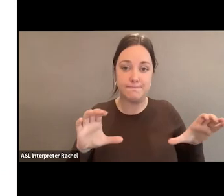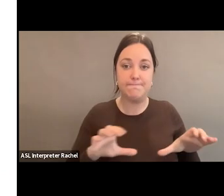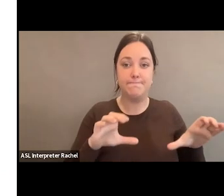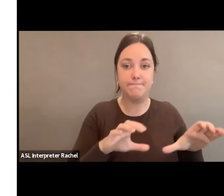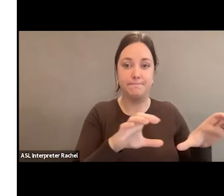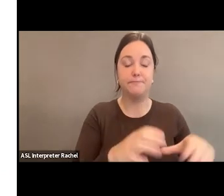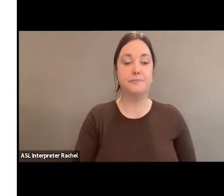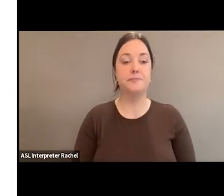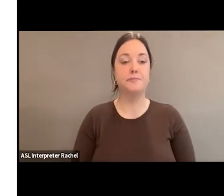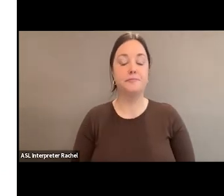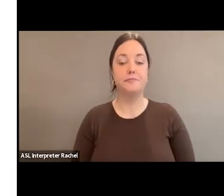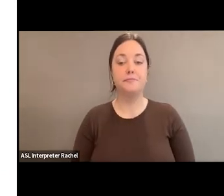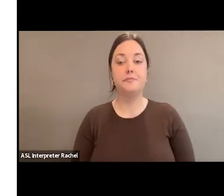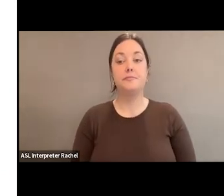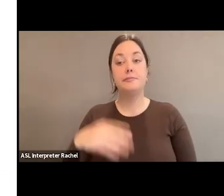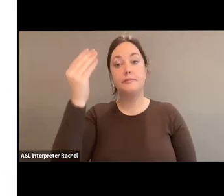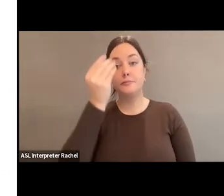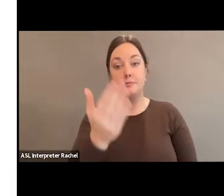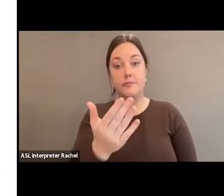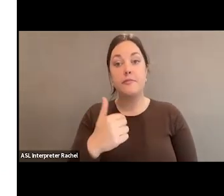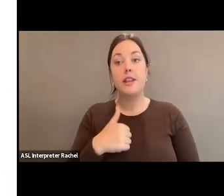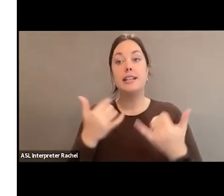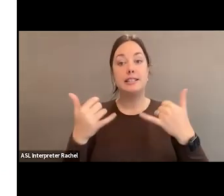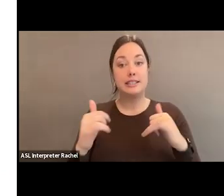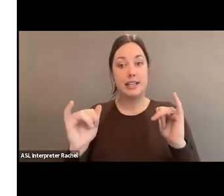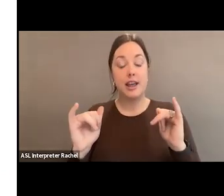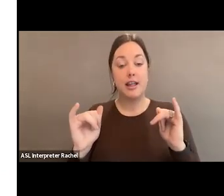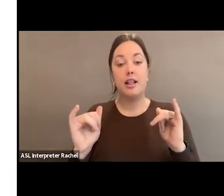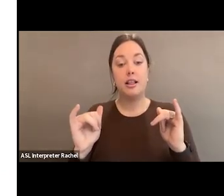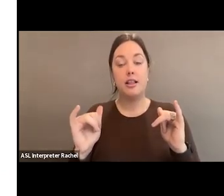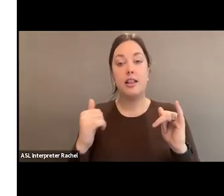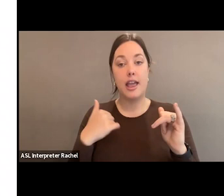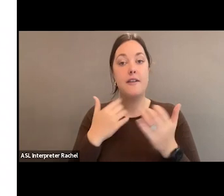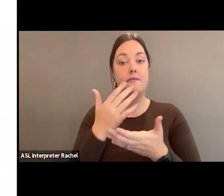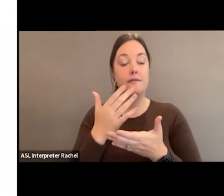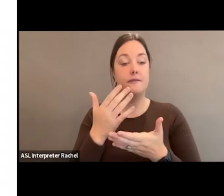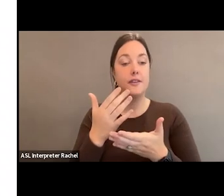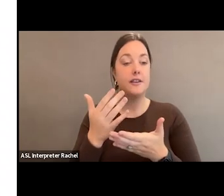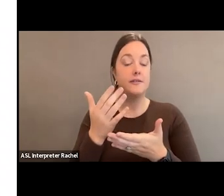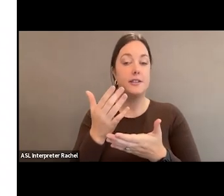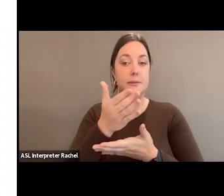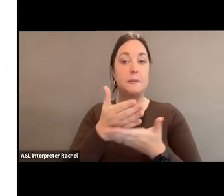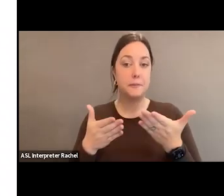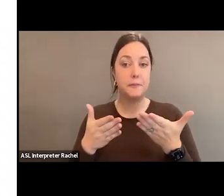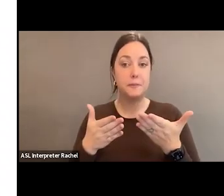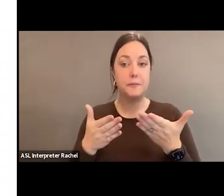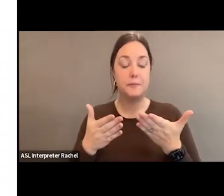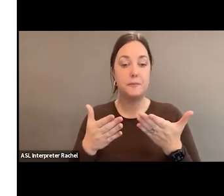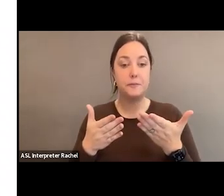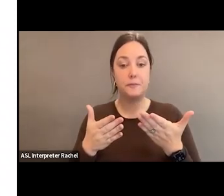I should note that there are still a few races,